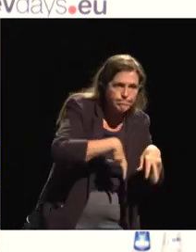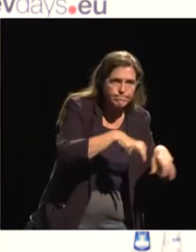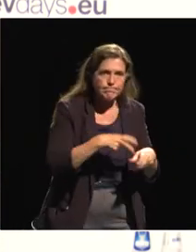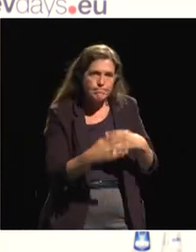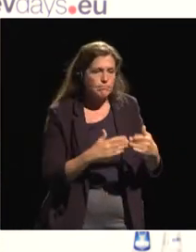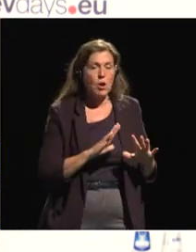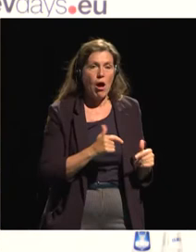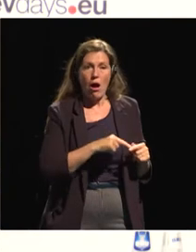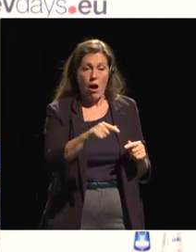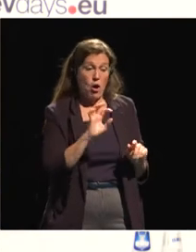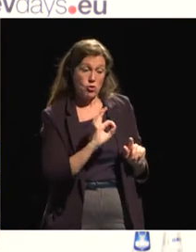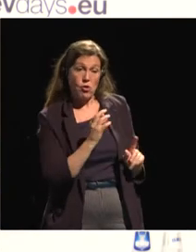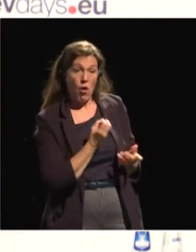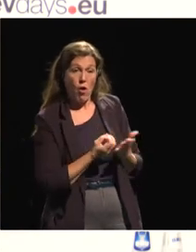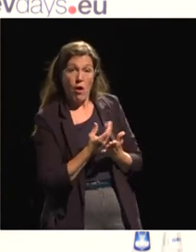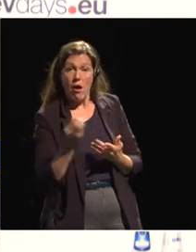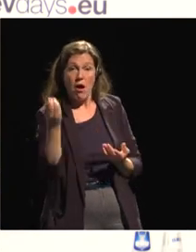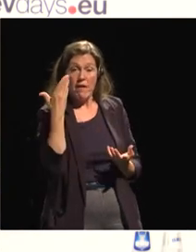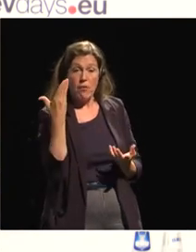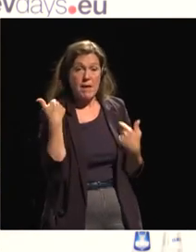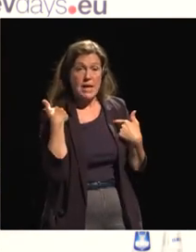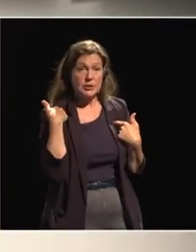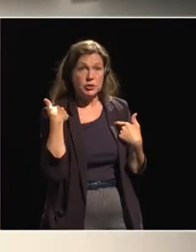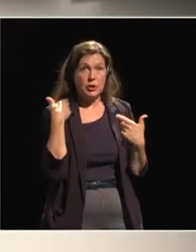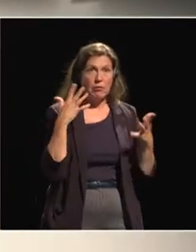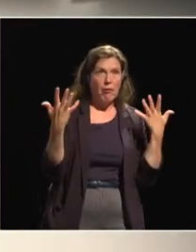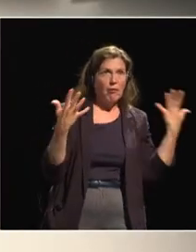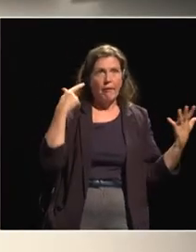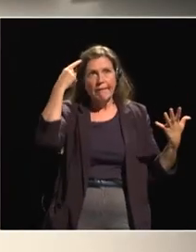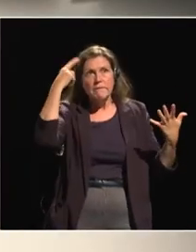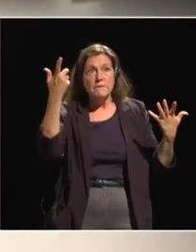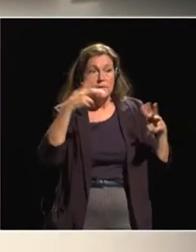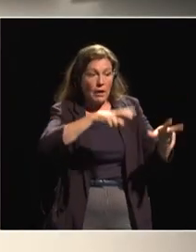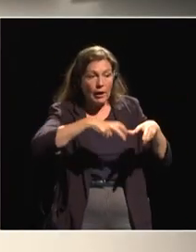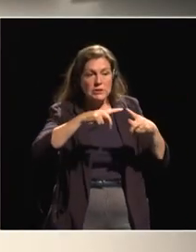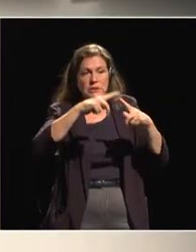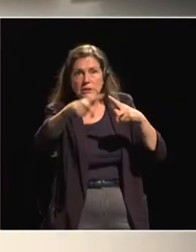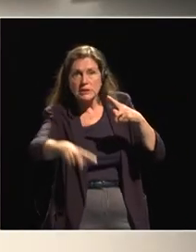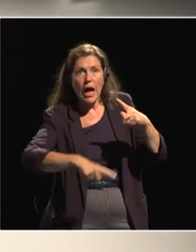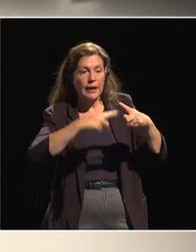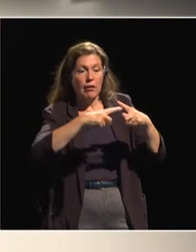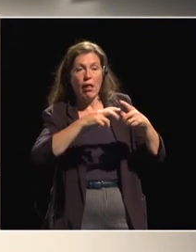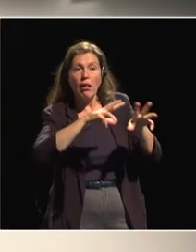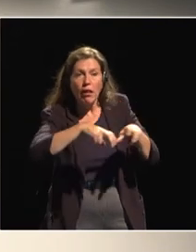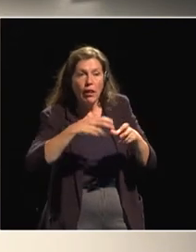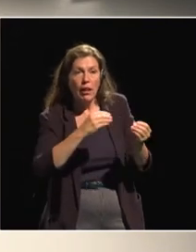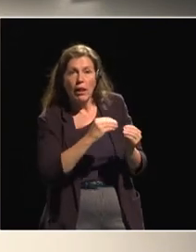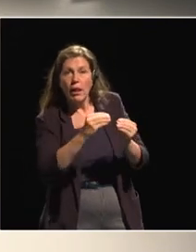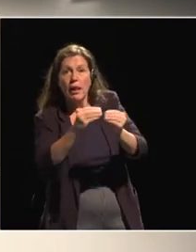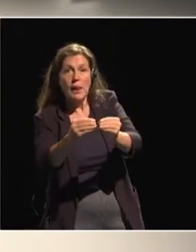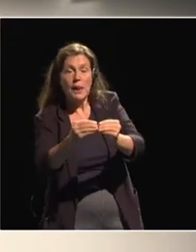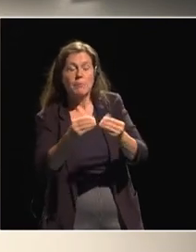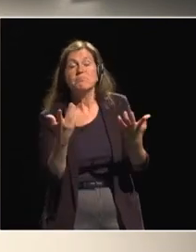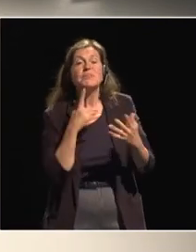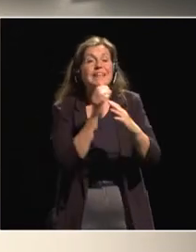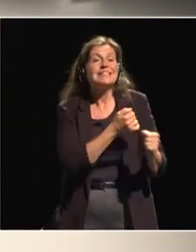the whole agriculture uh cycle and the countries that are described or senegal